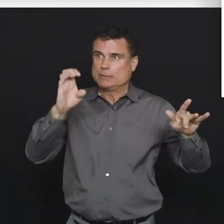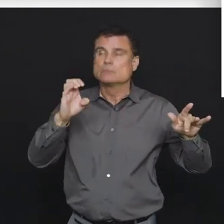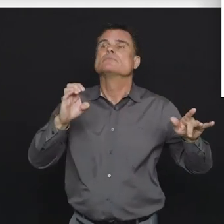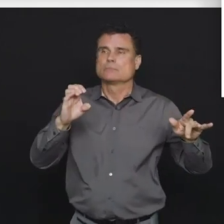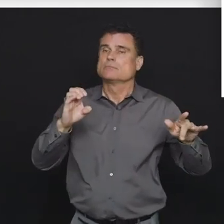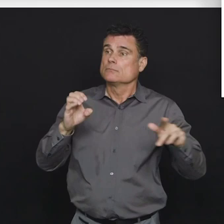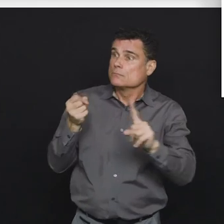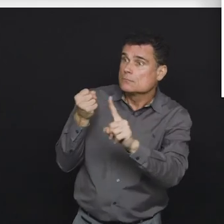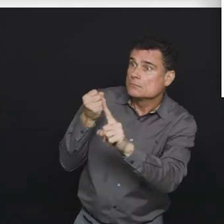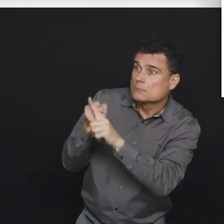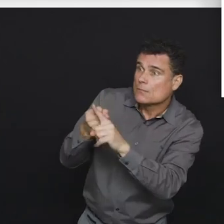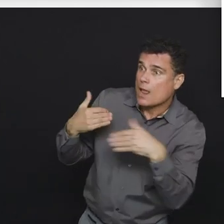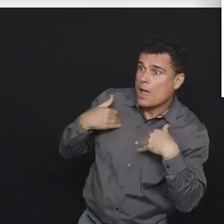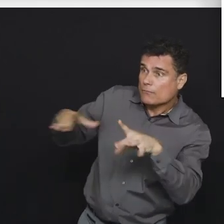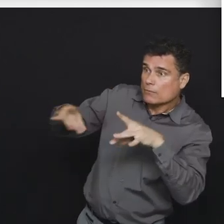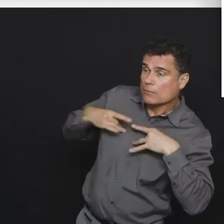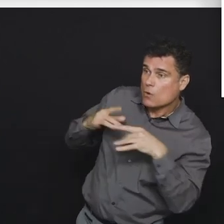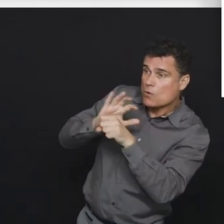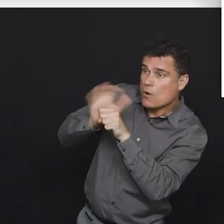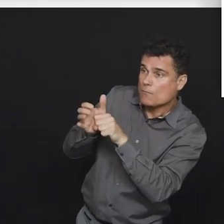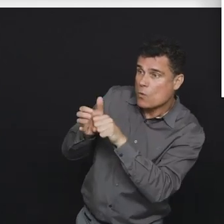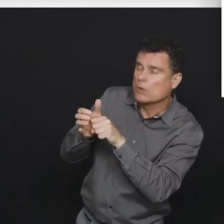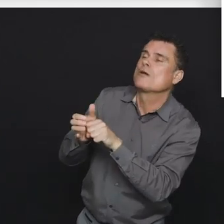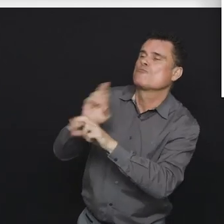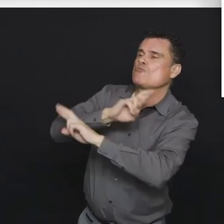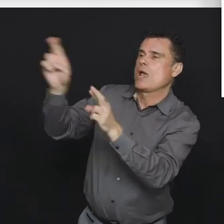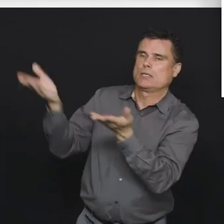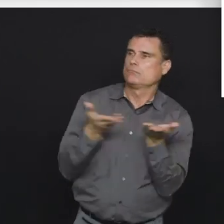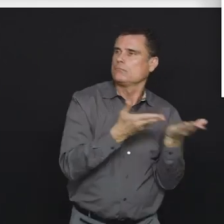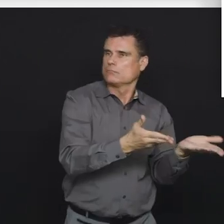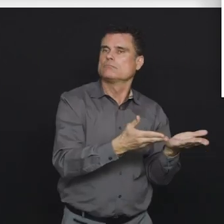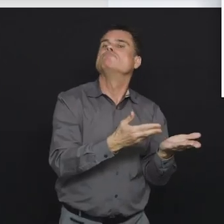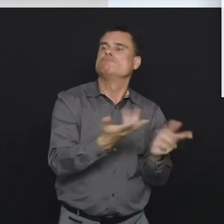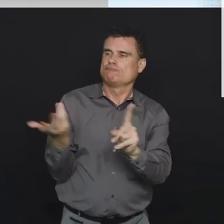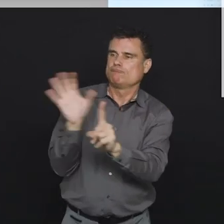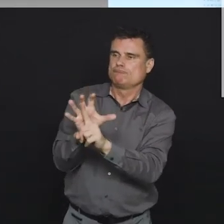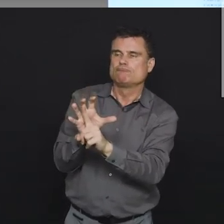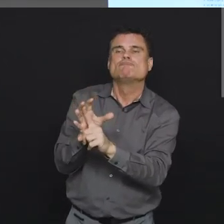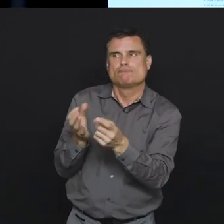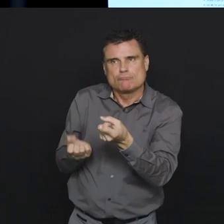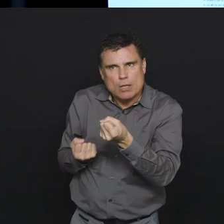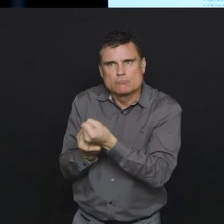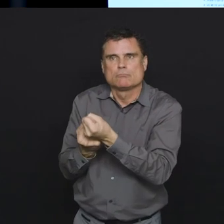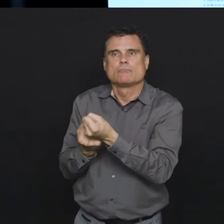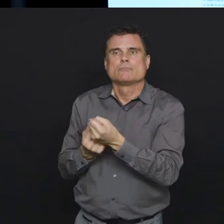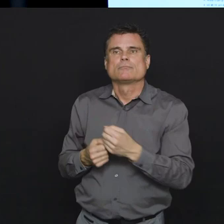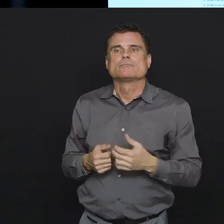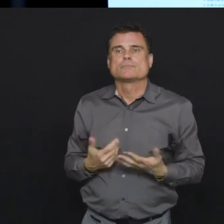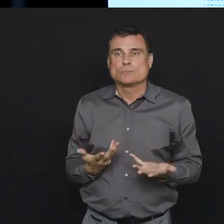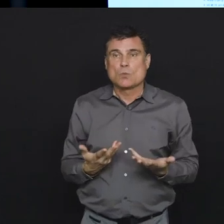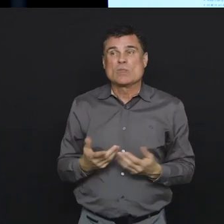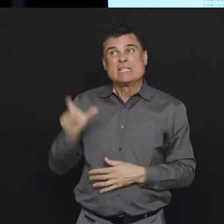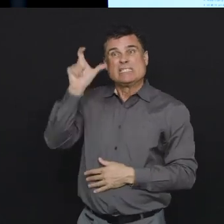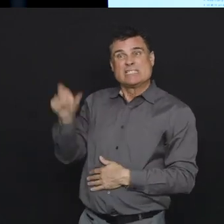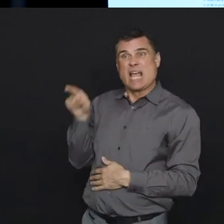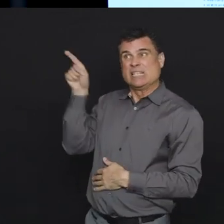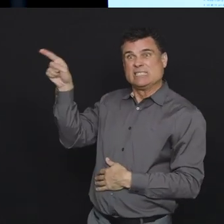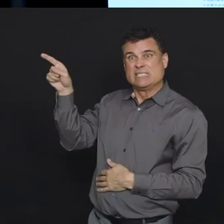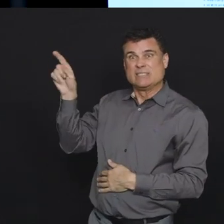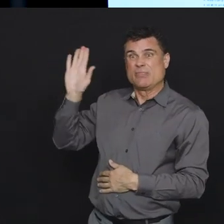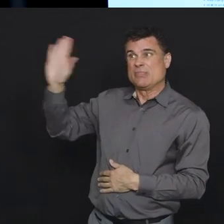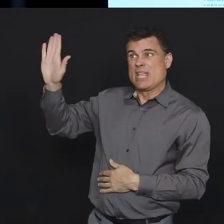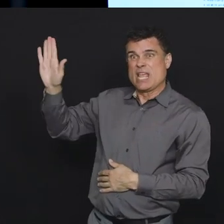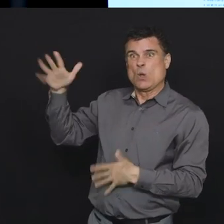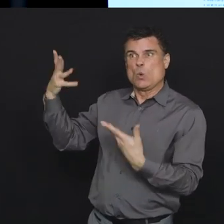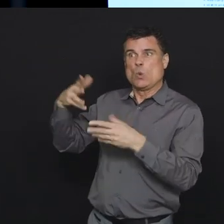deal with COVID-19. And you'll see the big challenges here. And this is why, if you look at this, the most serious model,